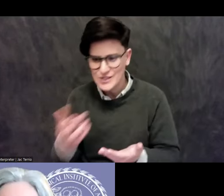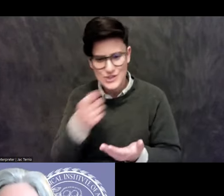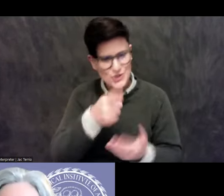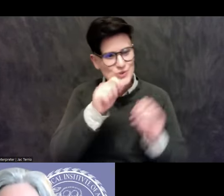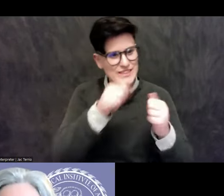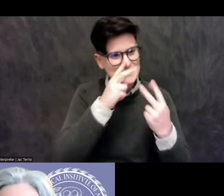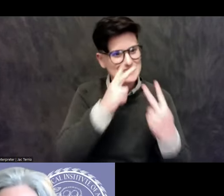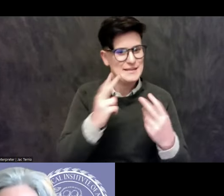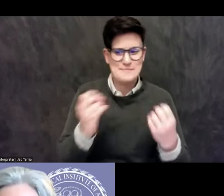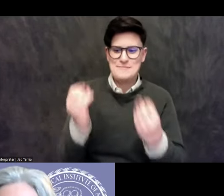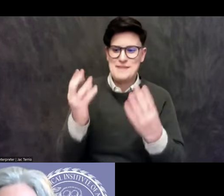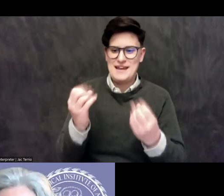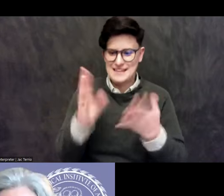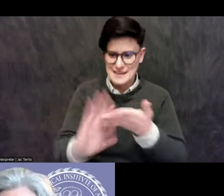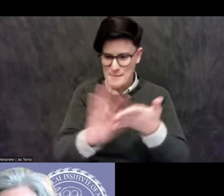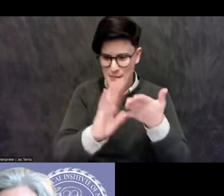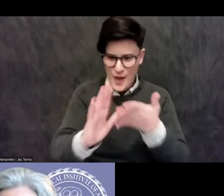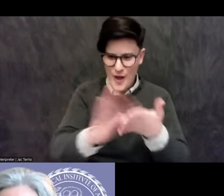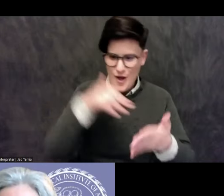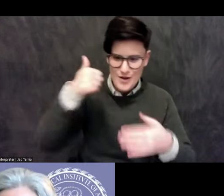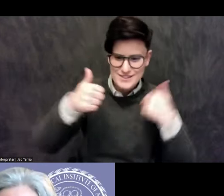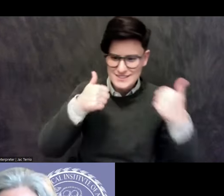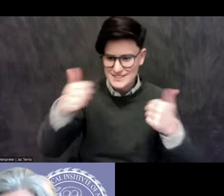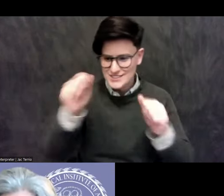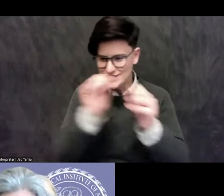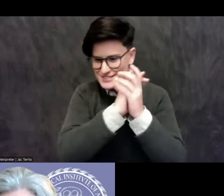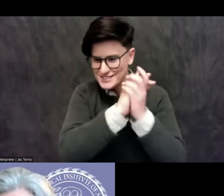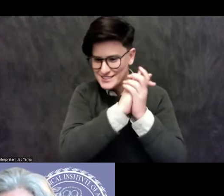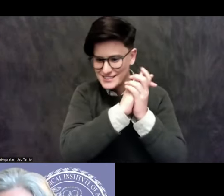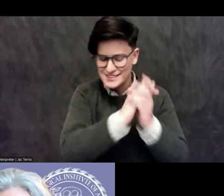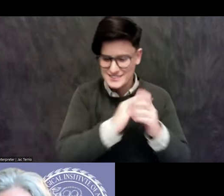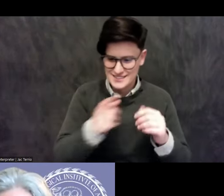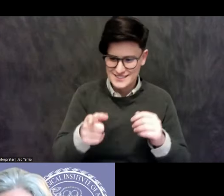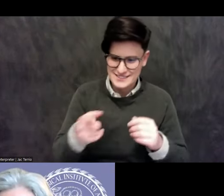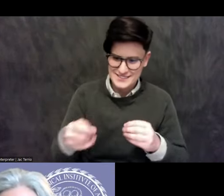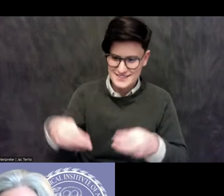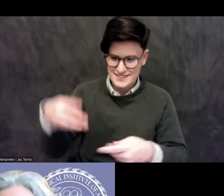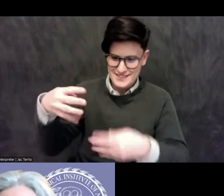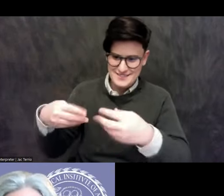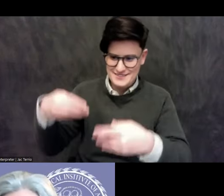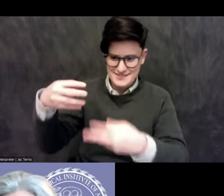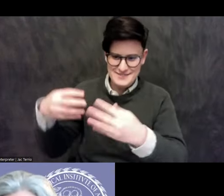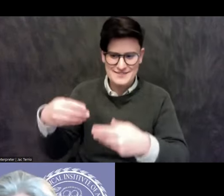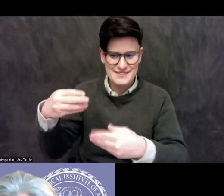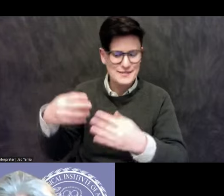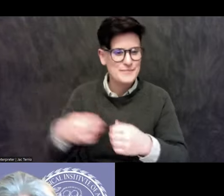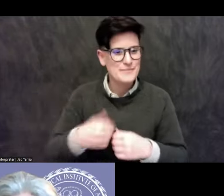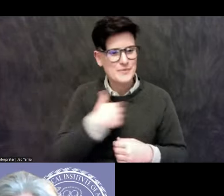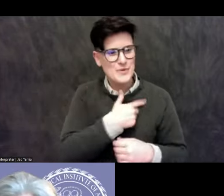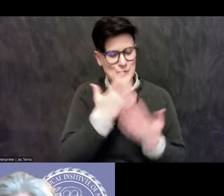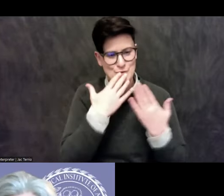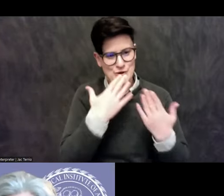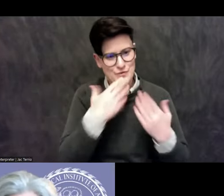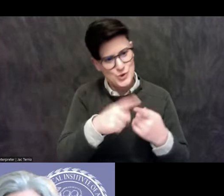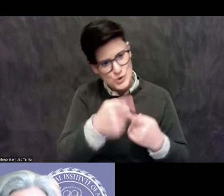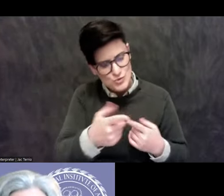many, many, many applause hands zooming up to the top. We're so grateful to you